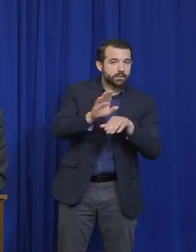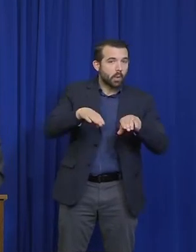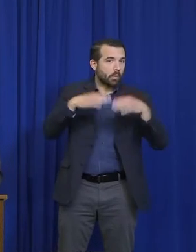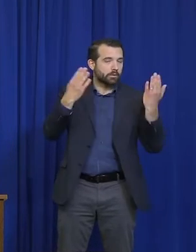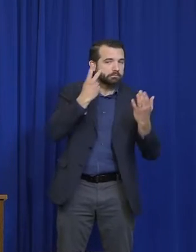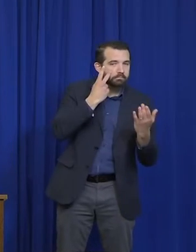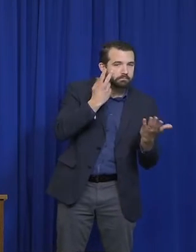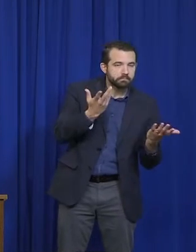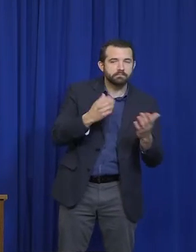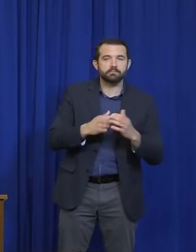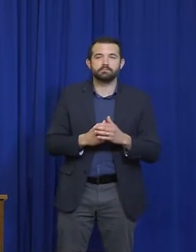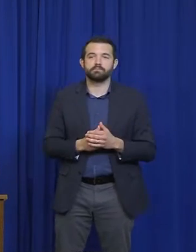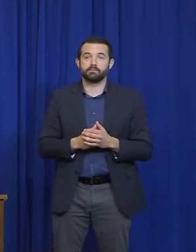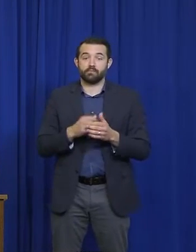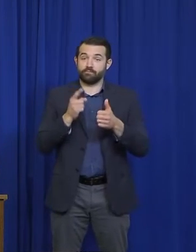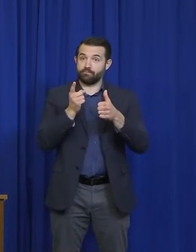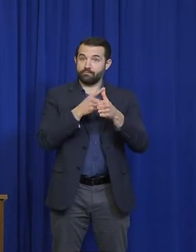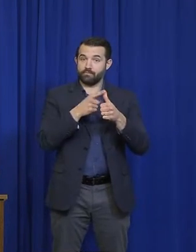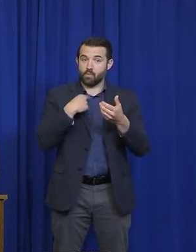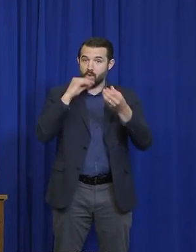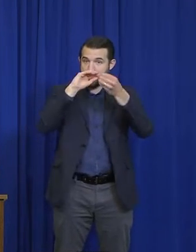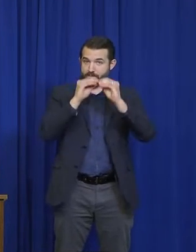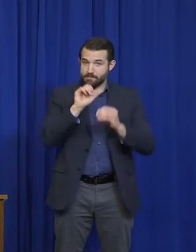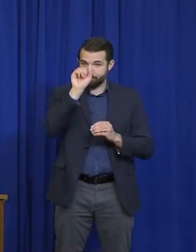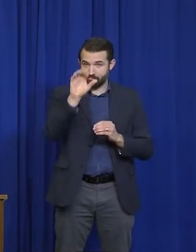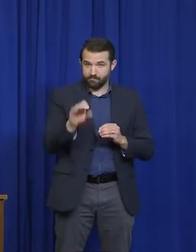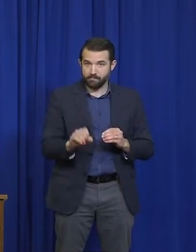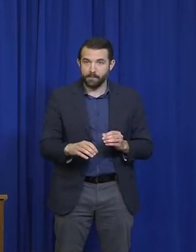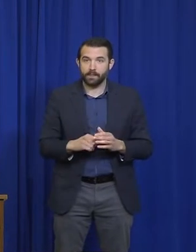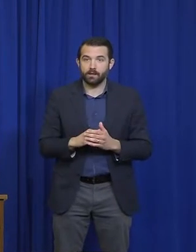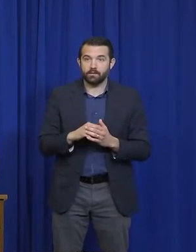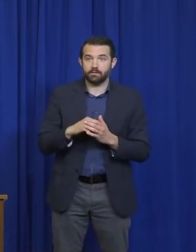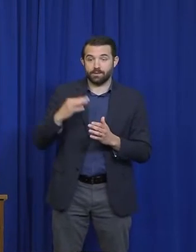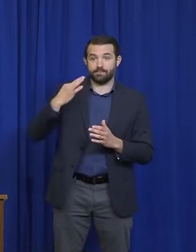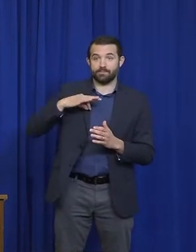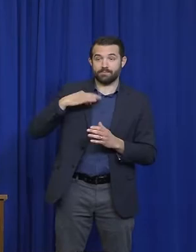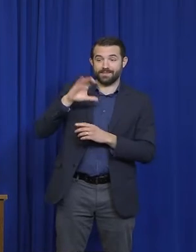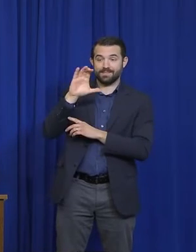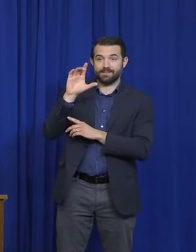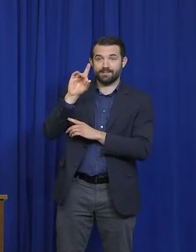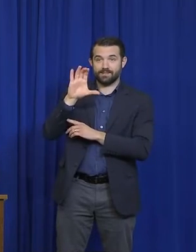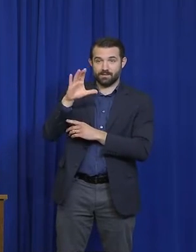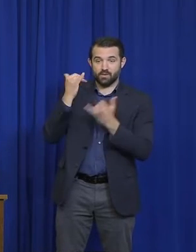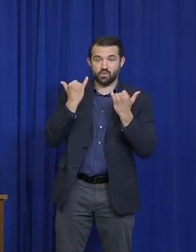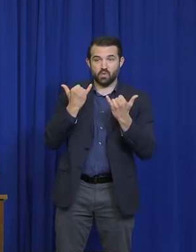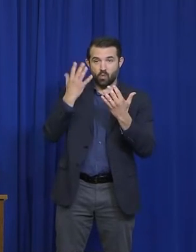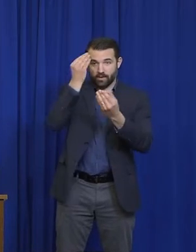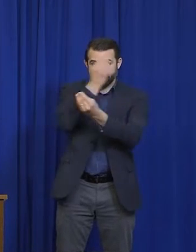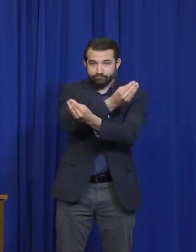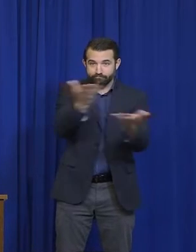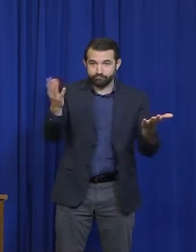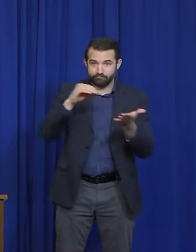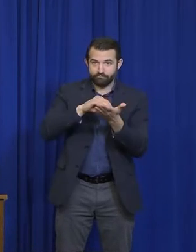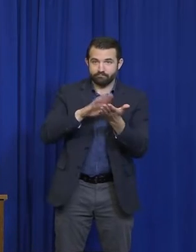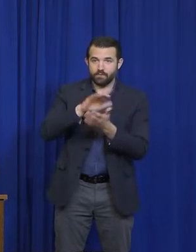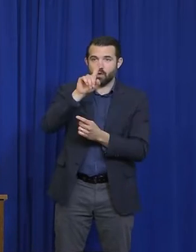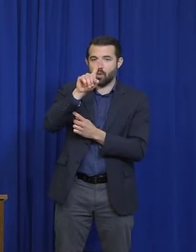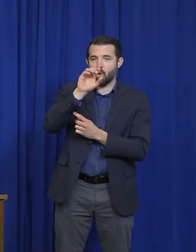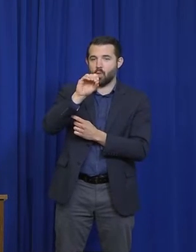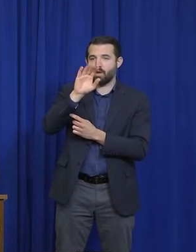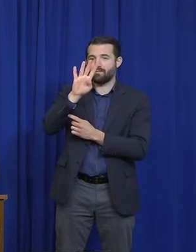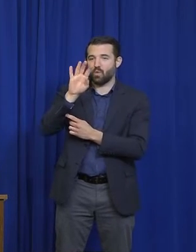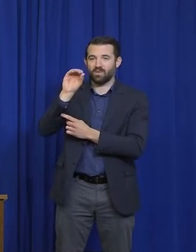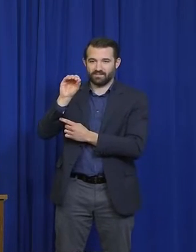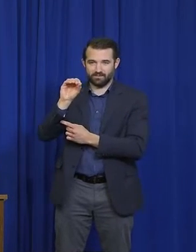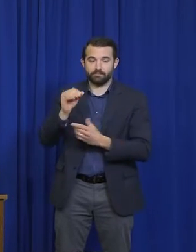In terms of the numbers, Maine CDC is currently reporting 1040 cases of